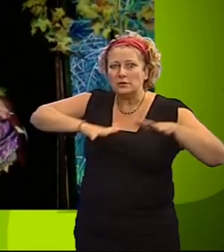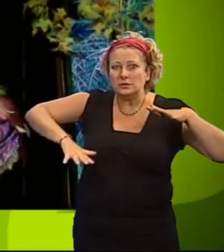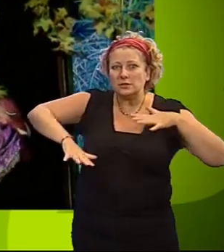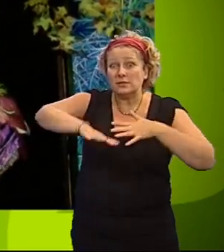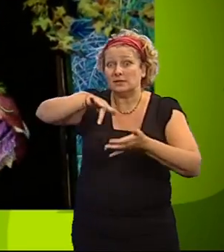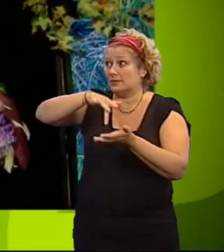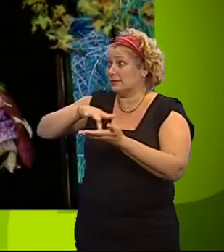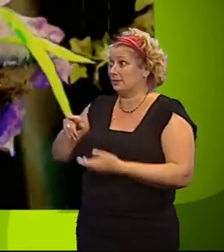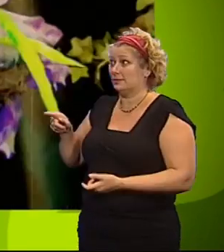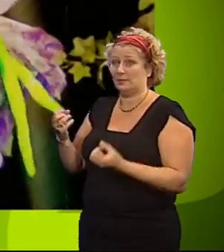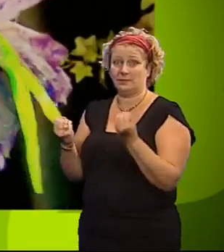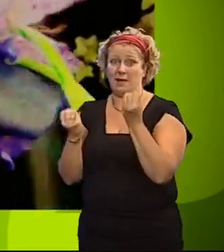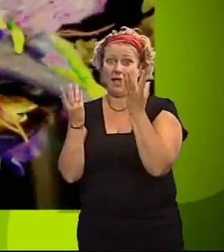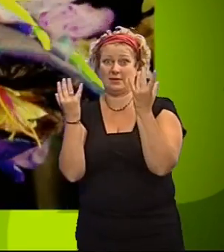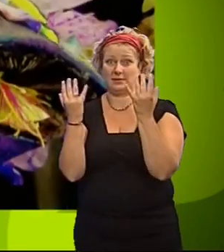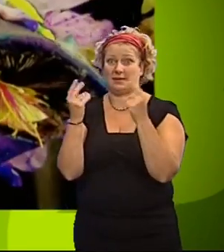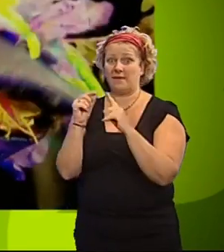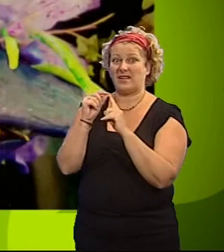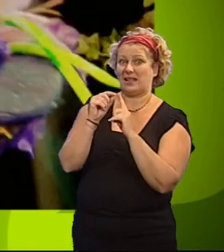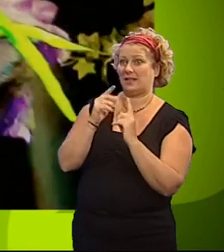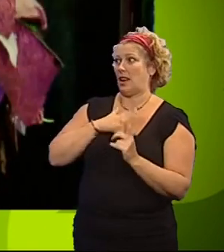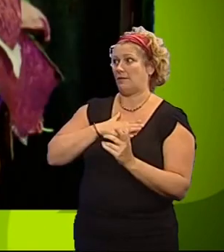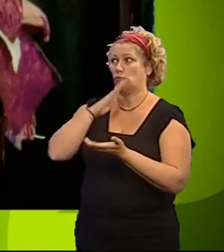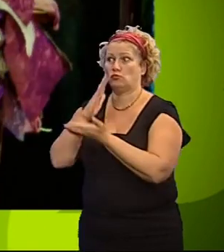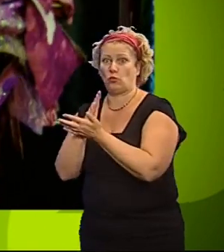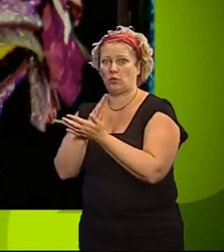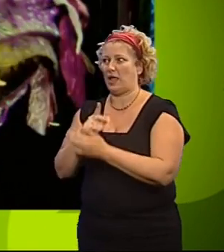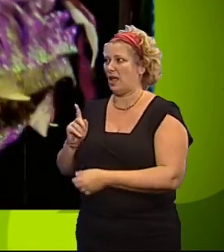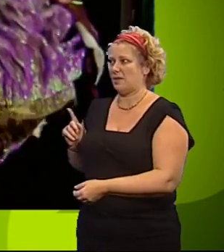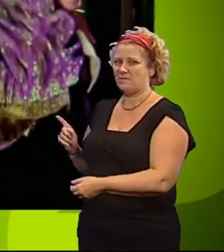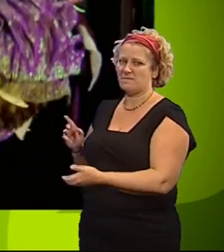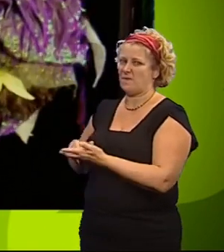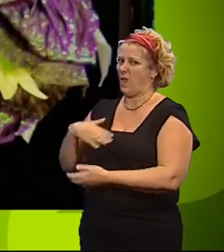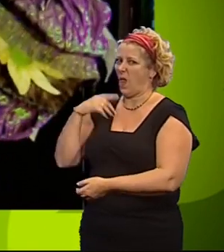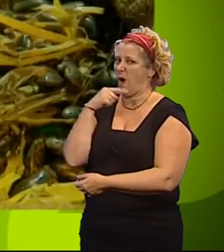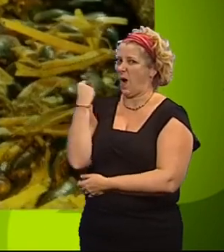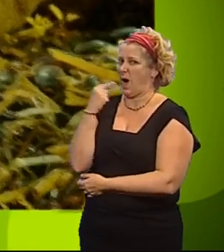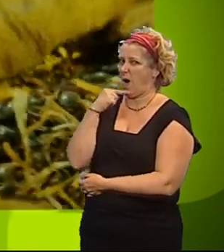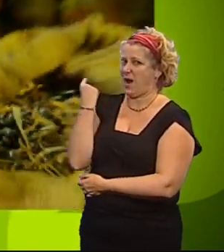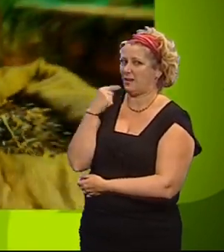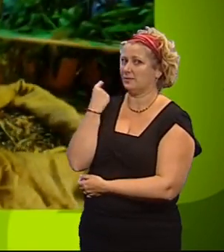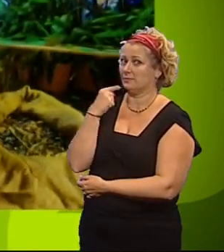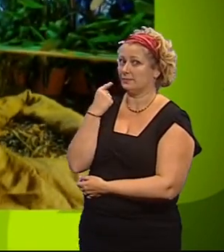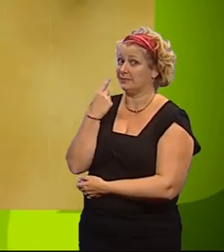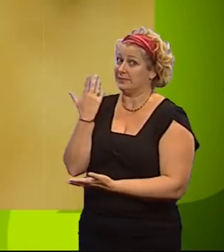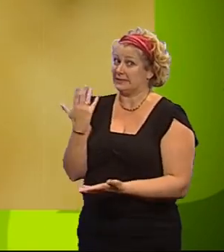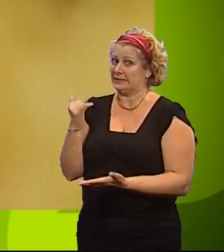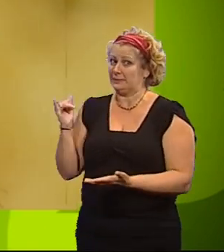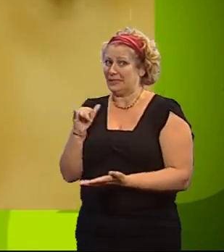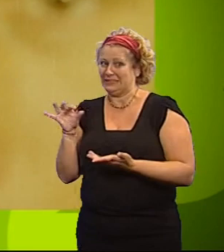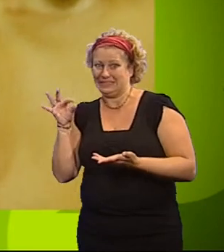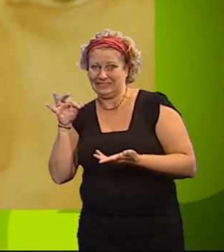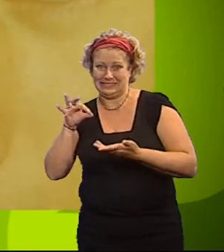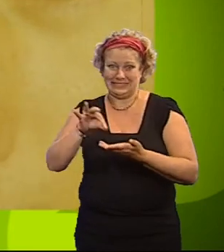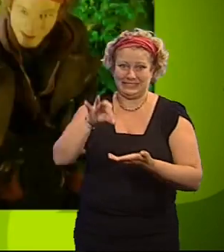In the centre are two plants. Phyllis, who loves the truth and Madge, who loves lies. Unfortunates must choose a